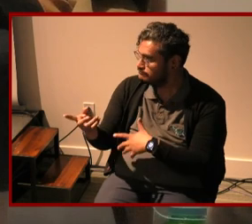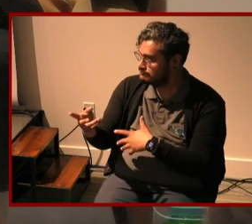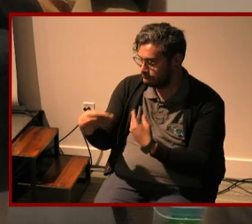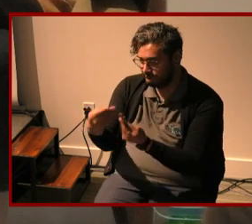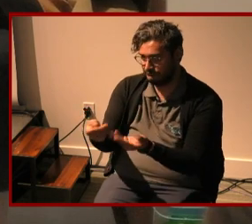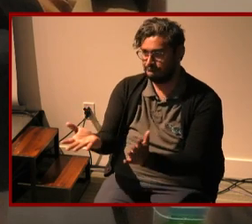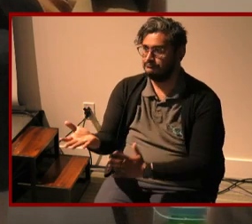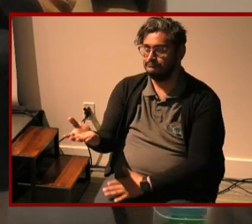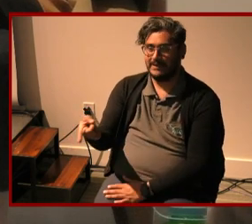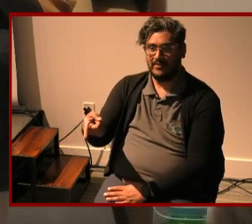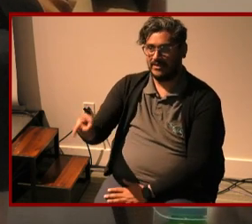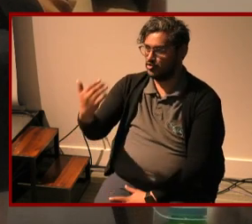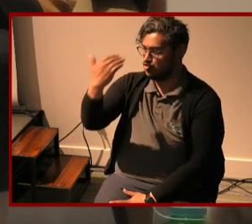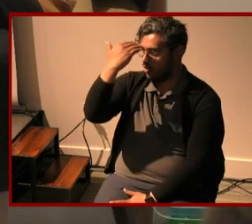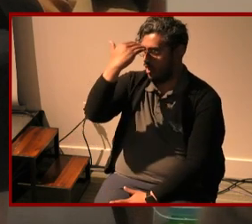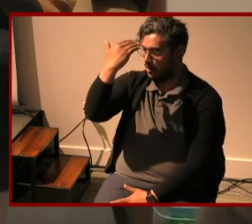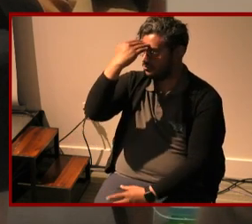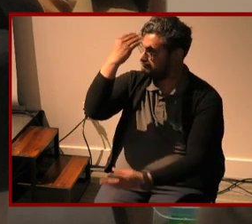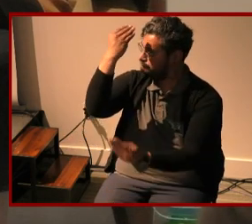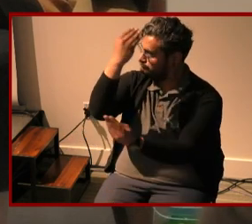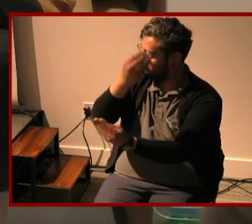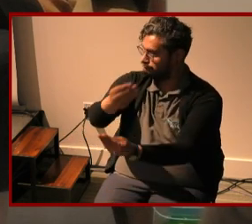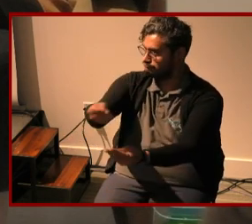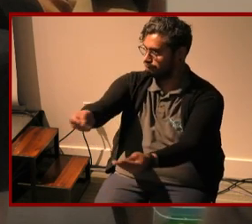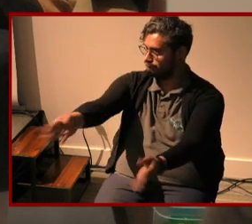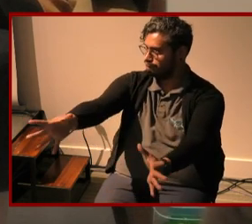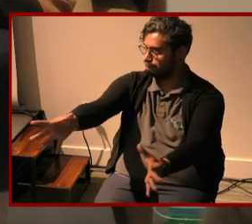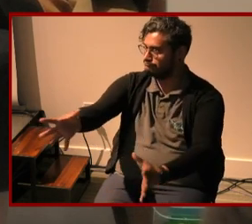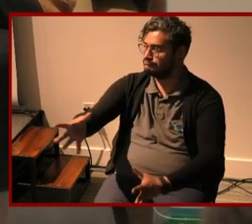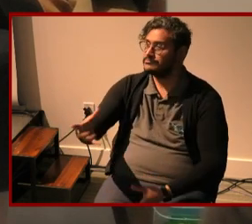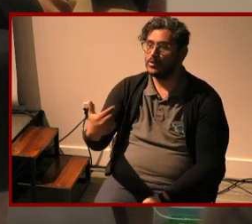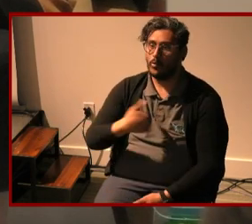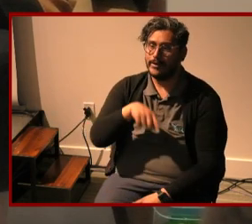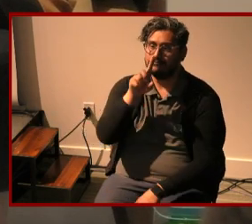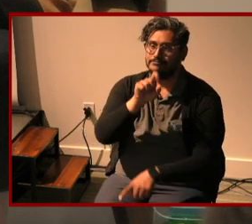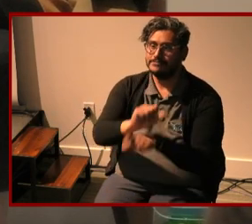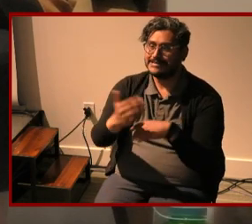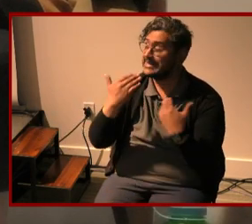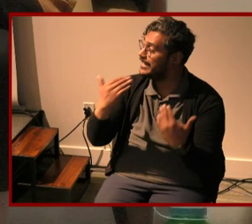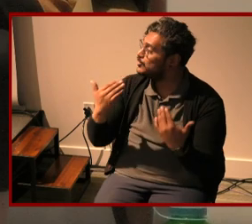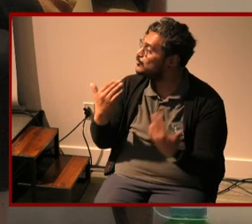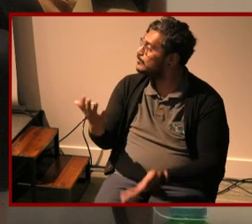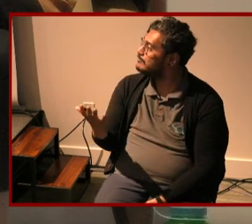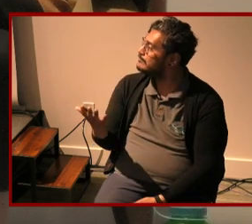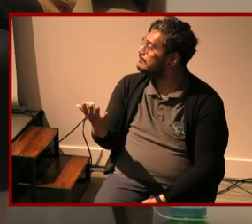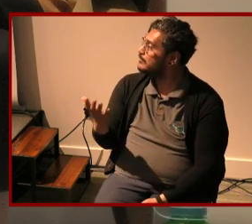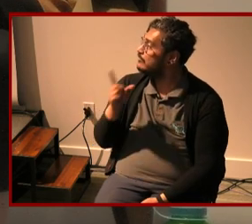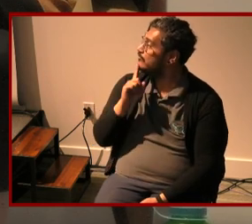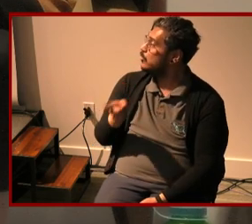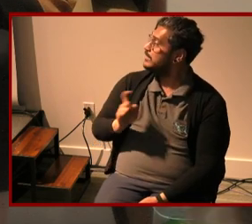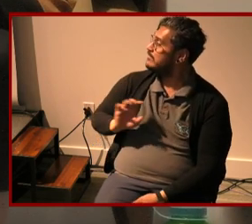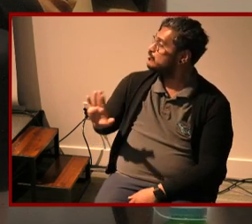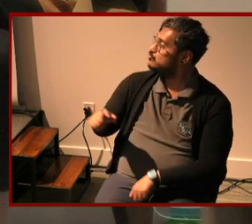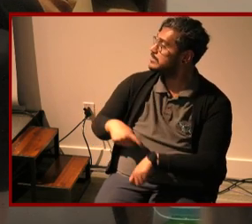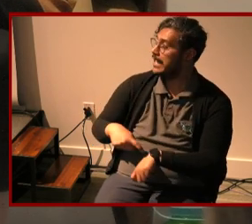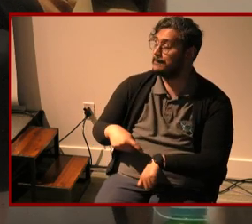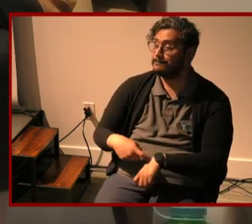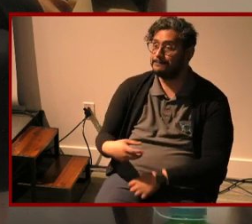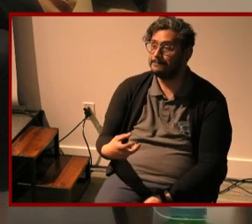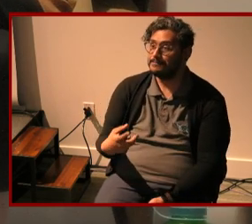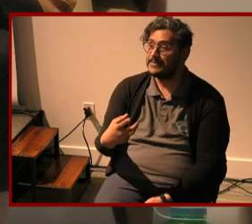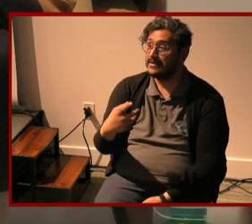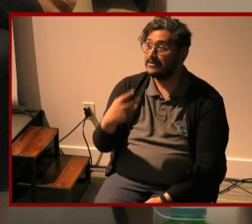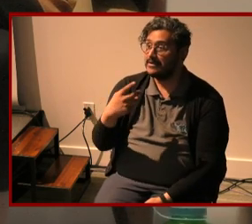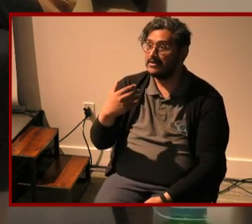this knowledge into these spaces we really appreciate you and thank you for giving us your time uh